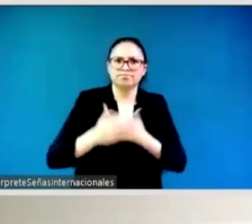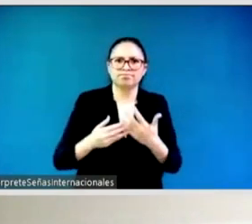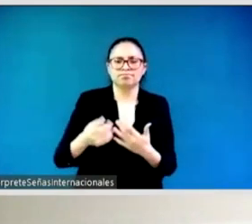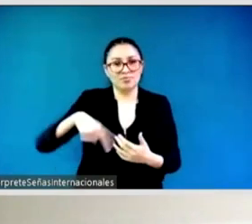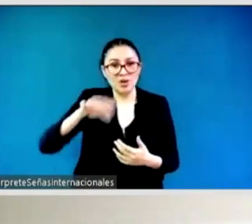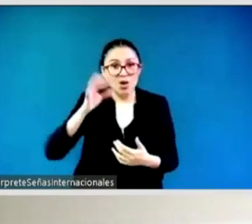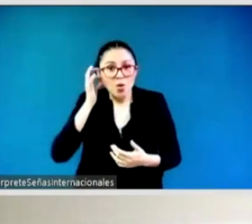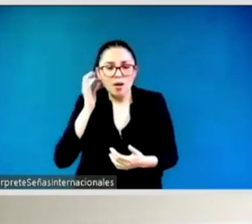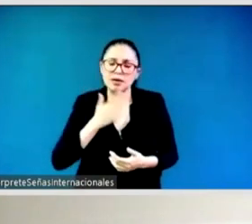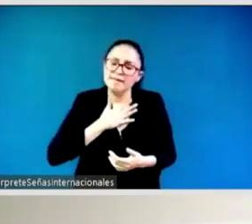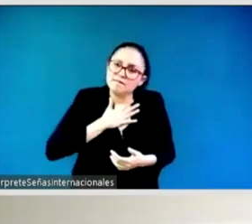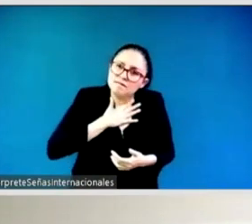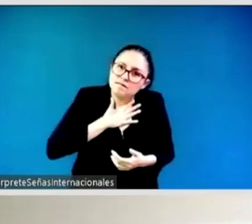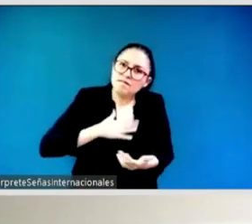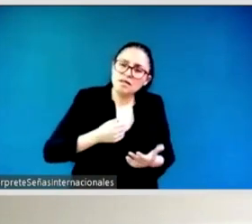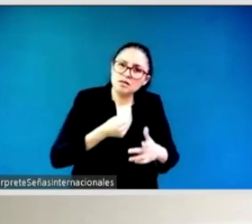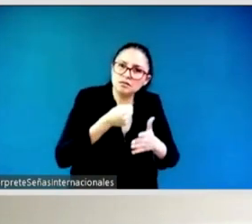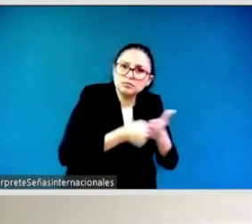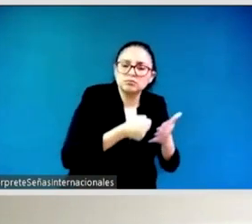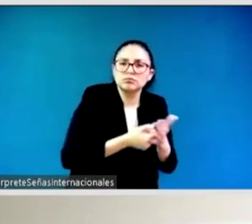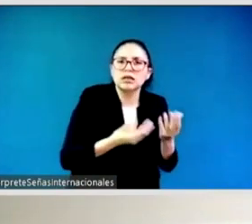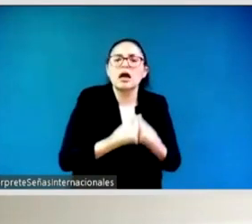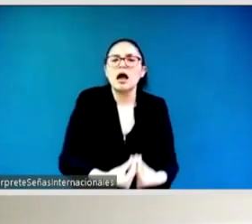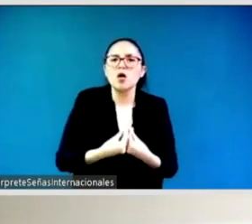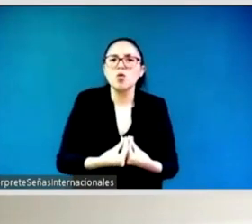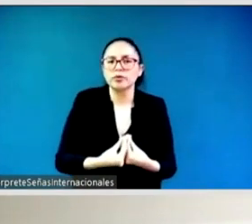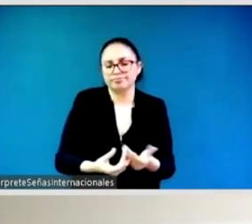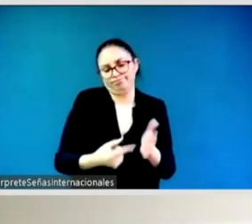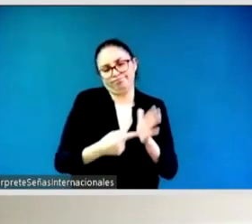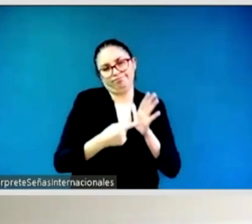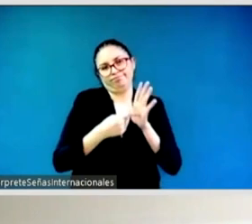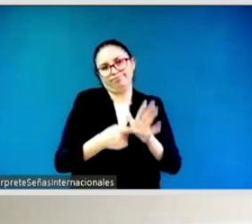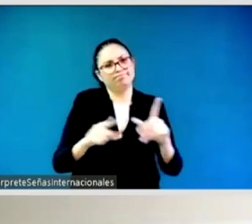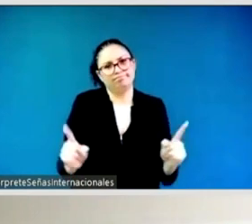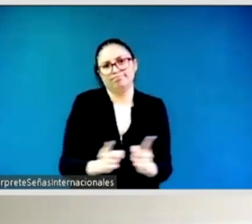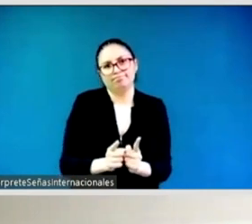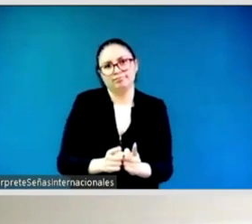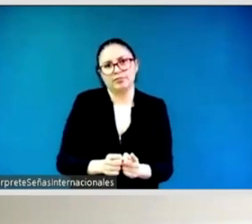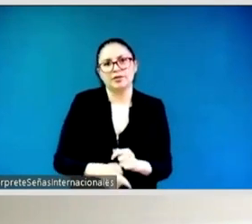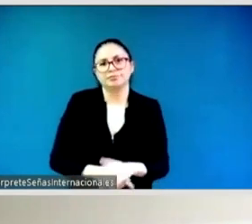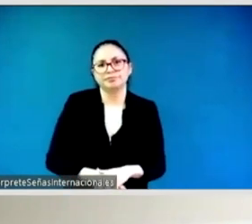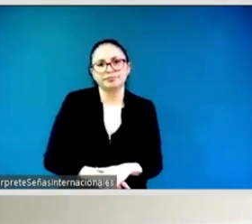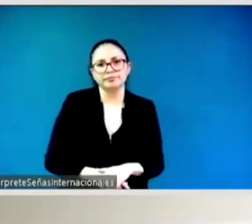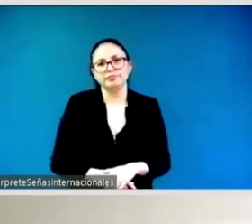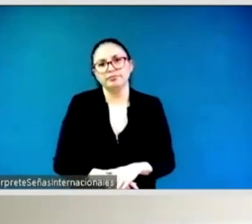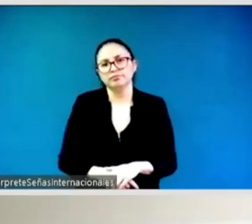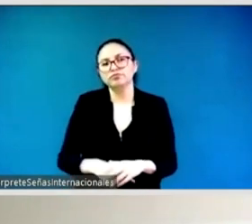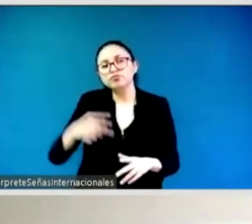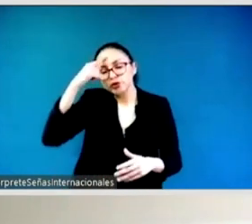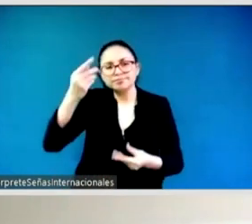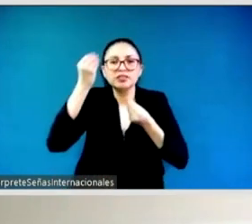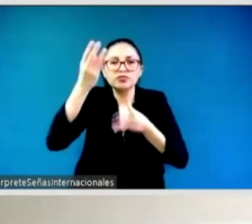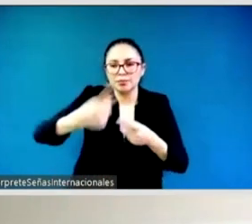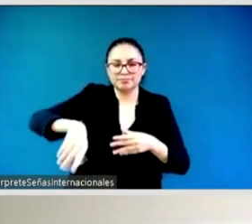greater uh transparency and working with um software engineers on on human rights and gender